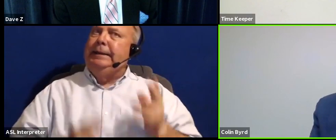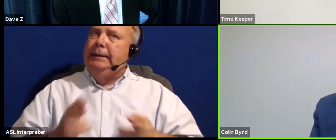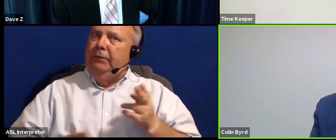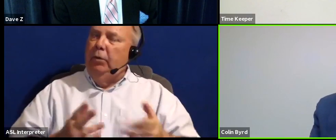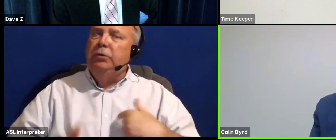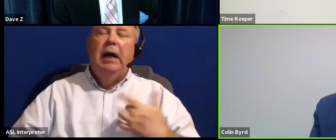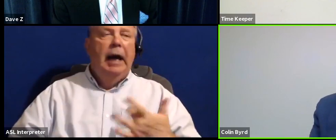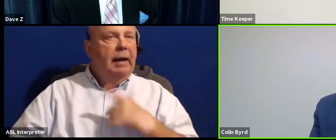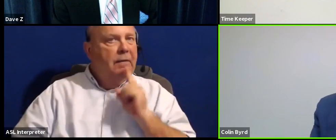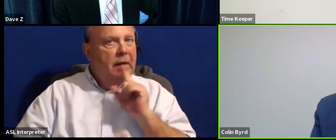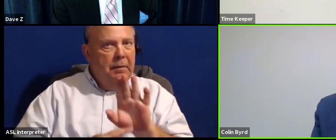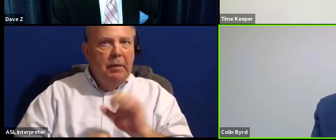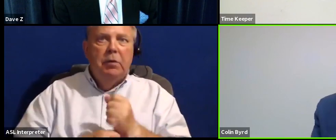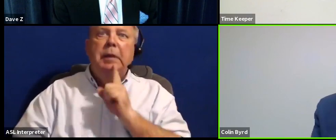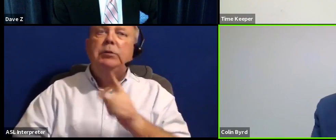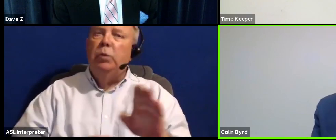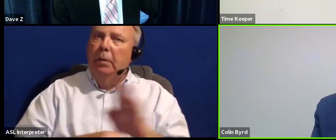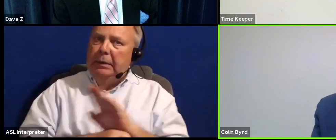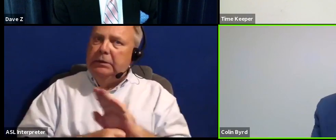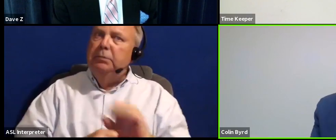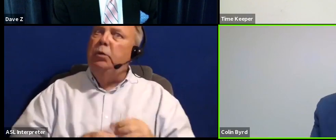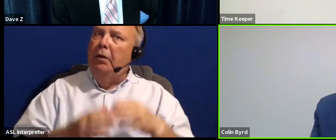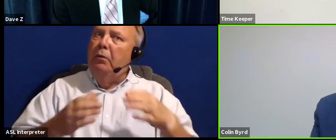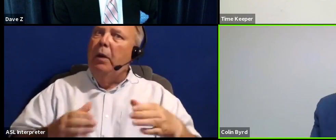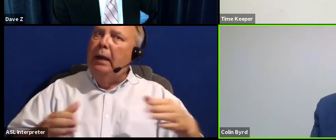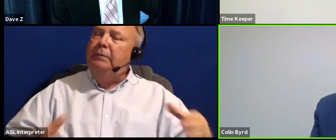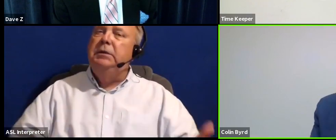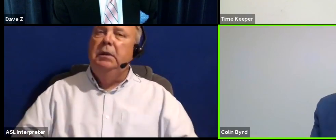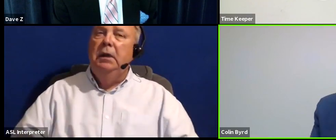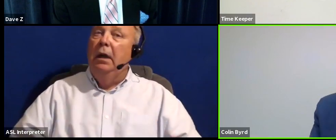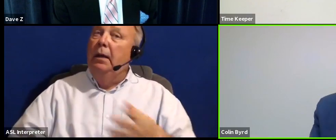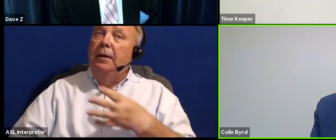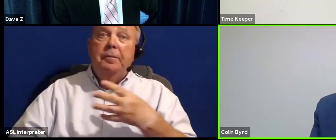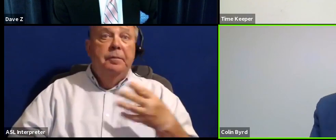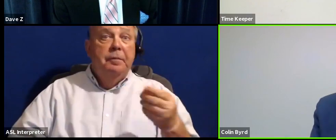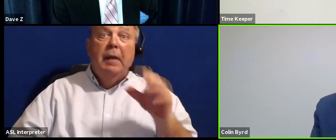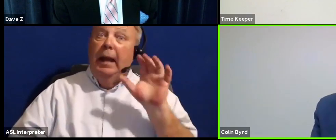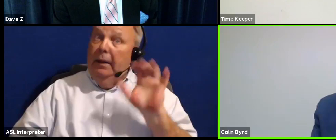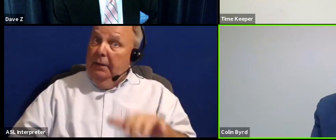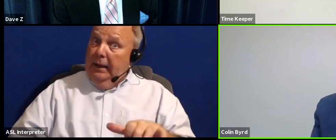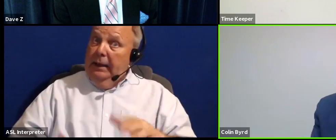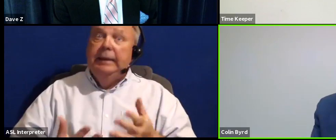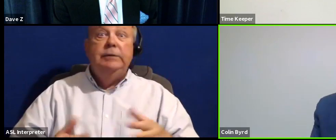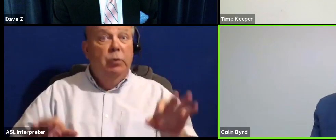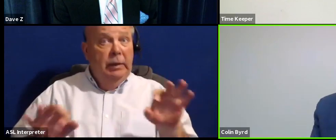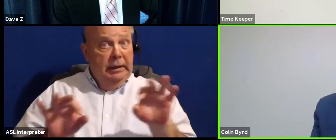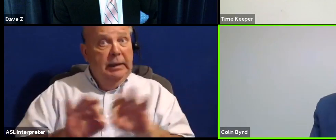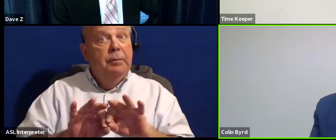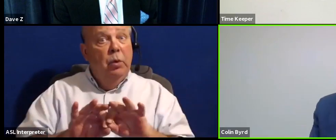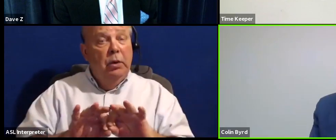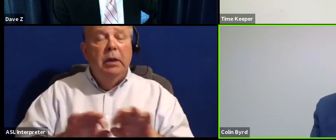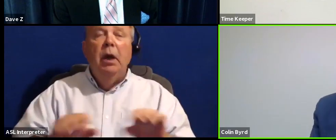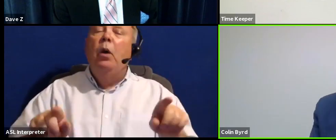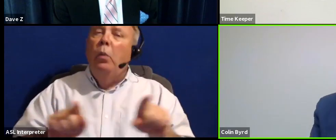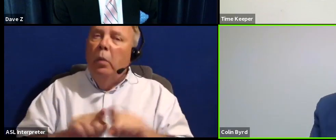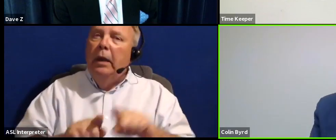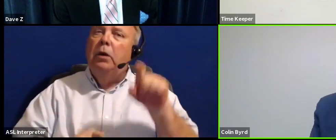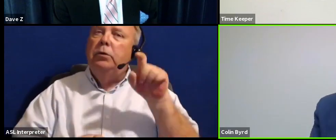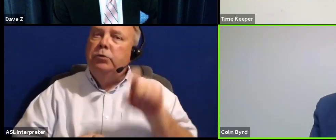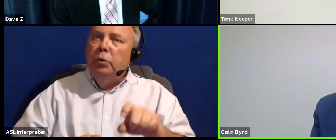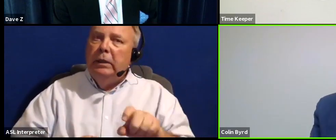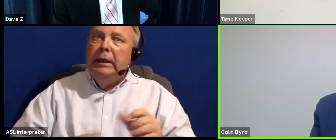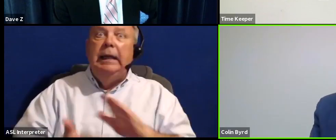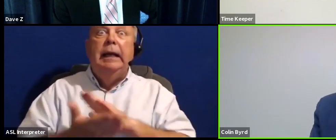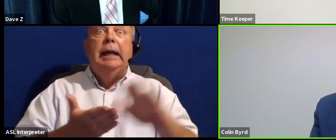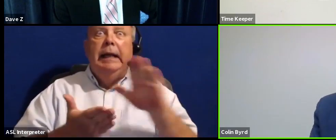have a commitment to making sure our business community thrives. And that is critically important. We also need to clean up